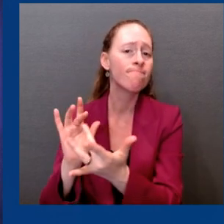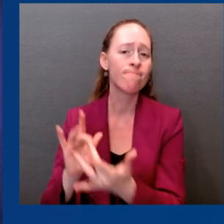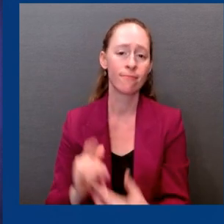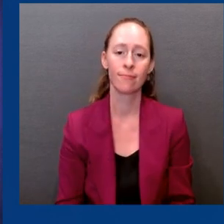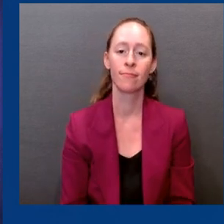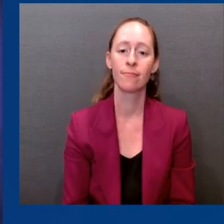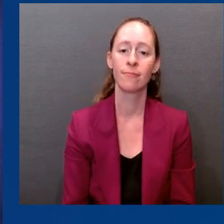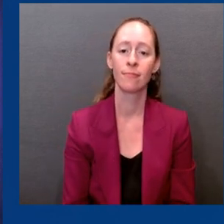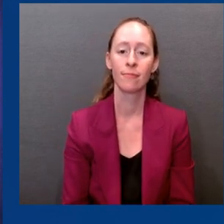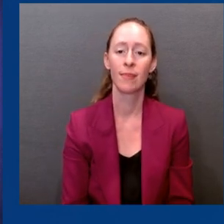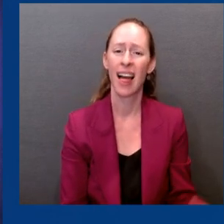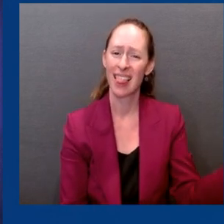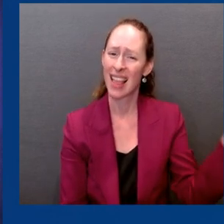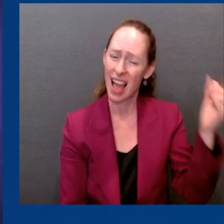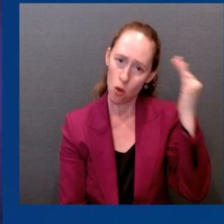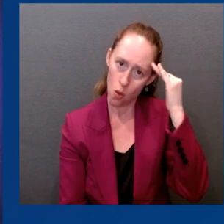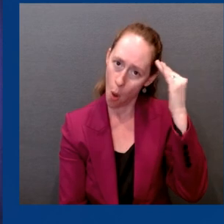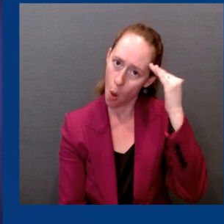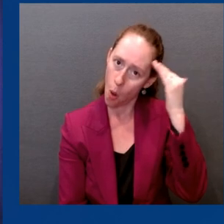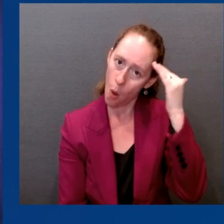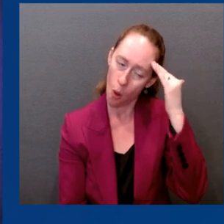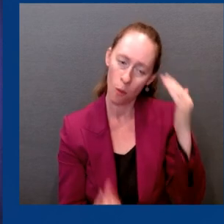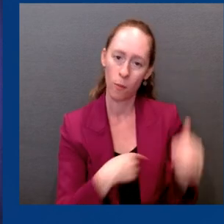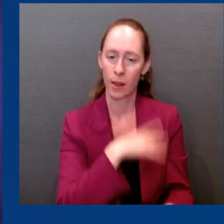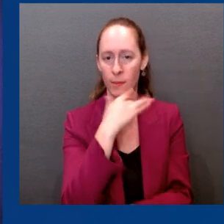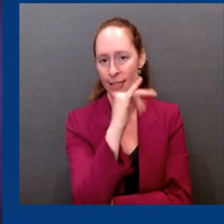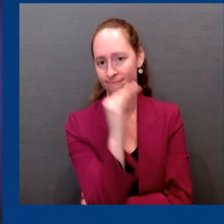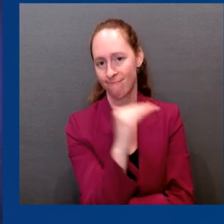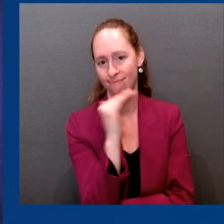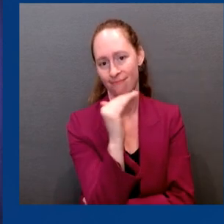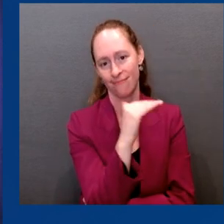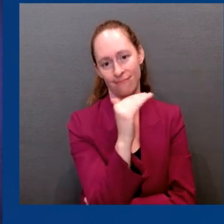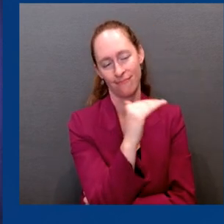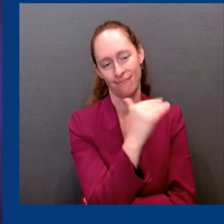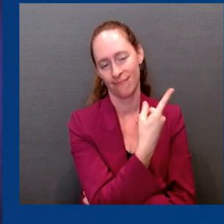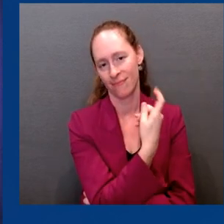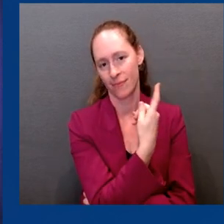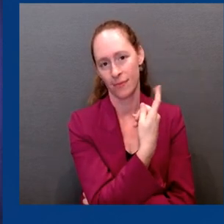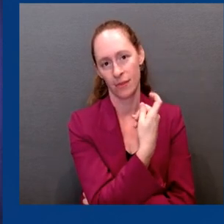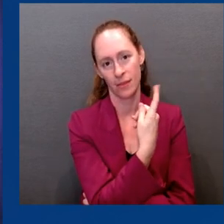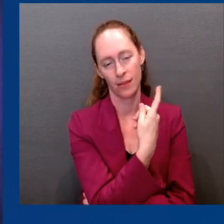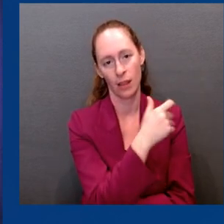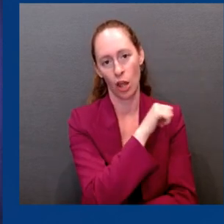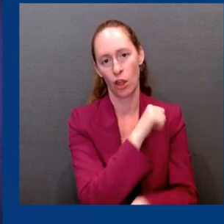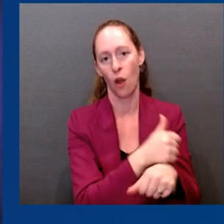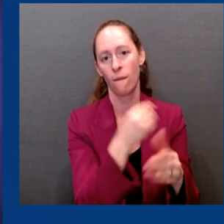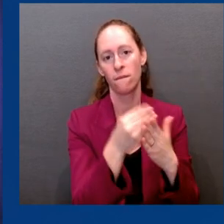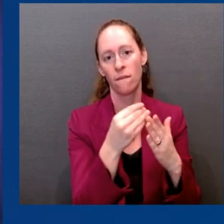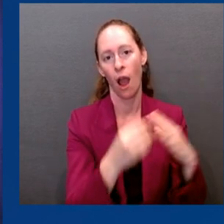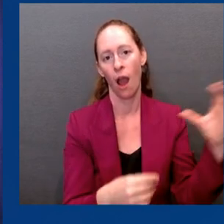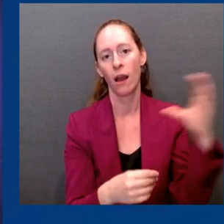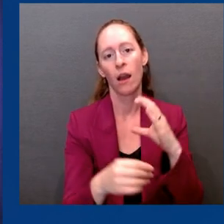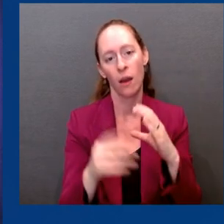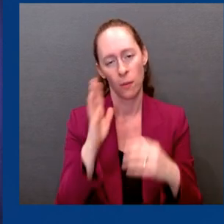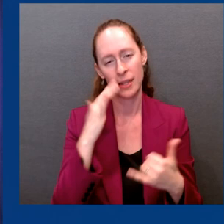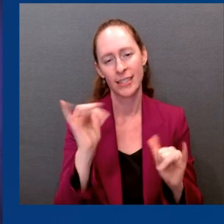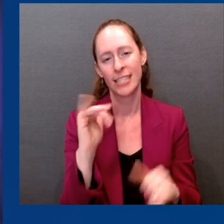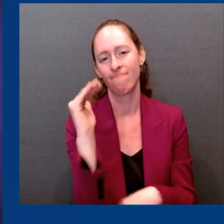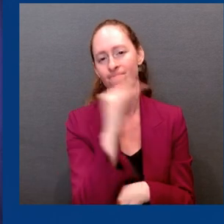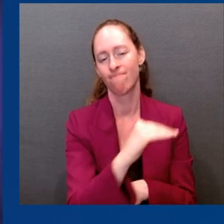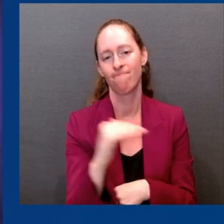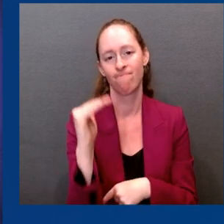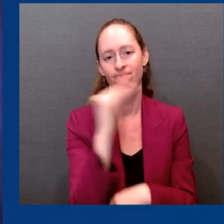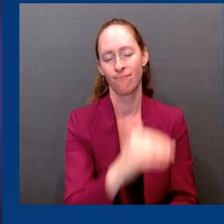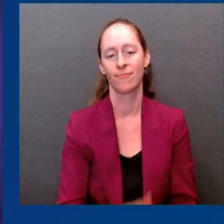The request has critical pieces of our response. Look, we are in a much better place because we've been able to respond